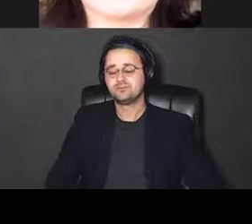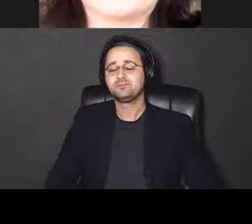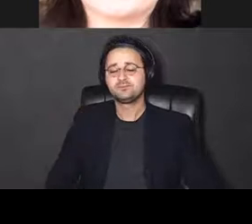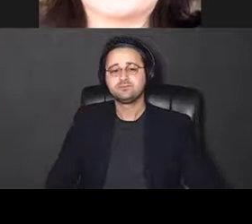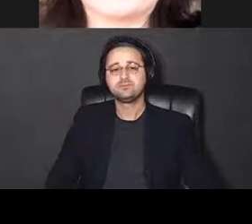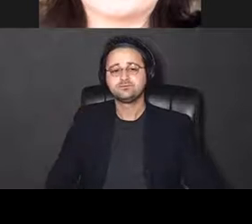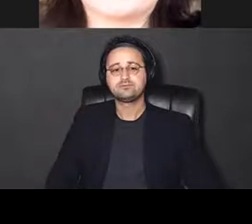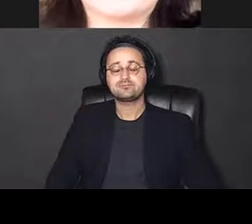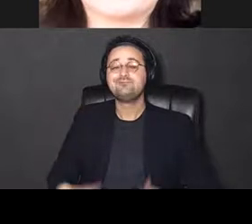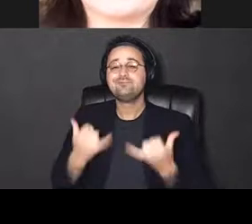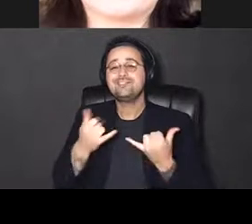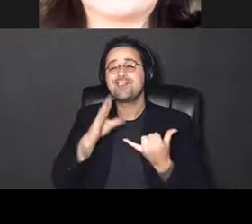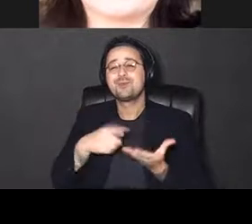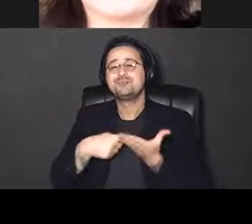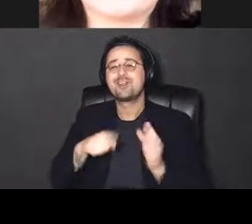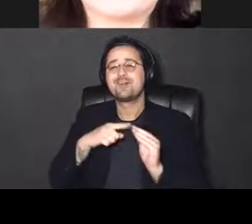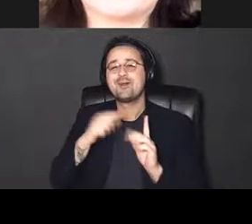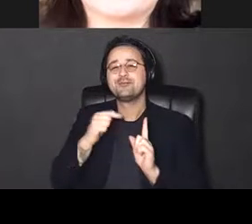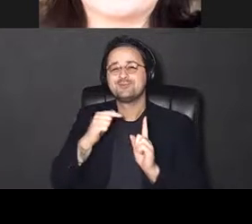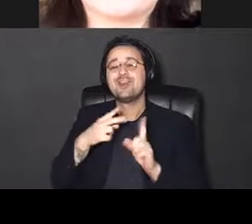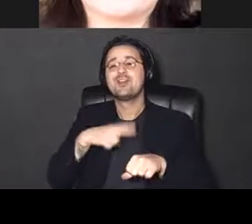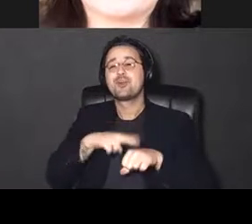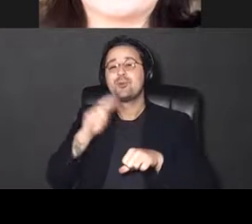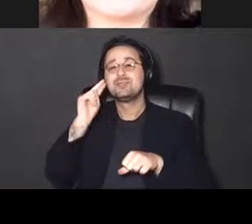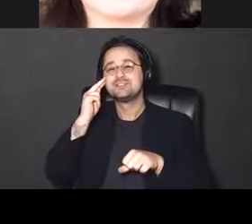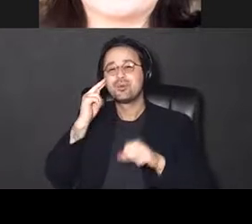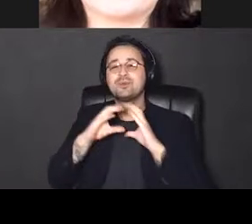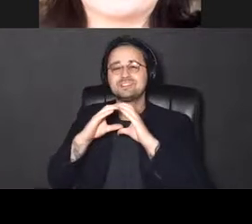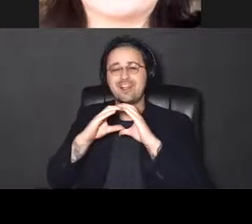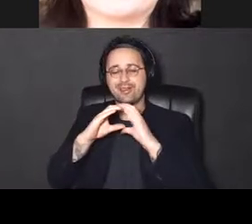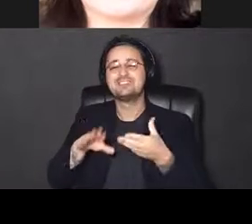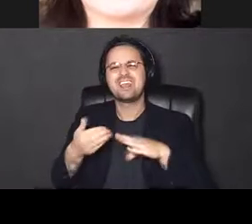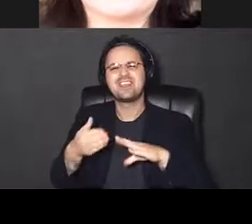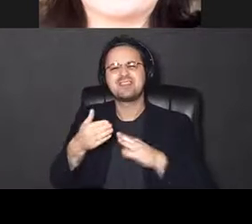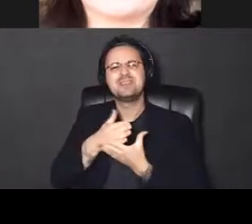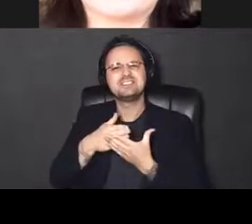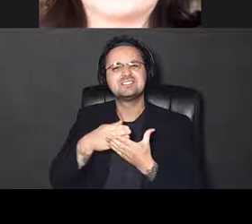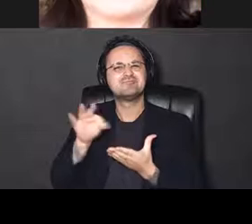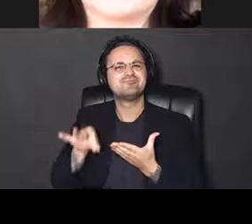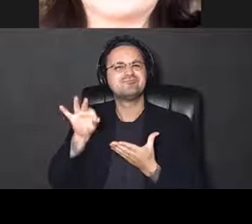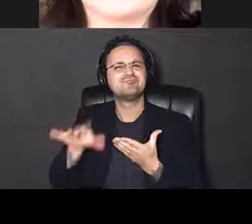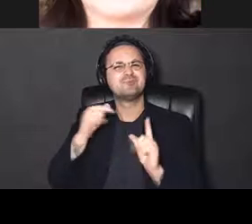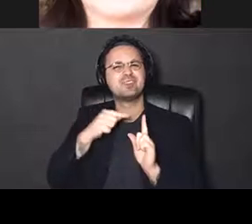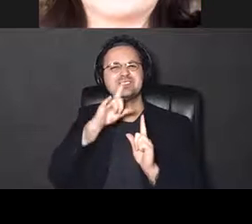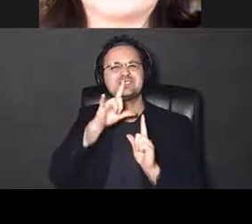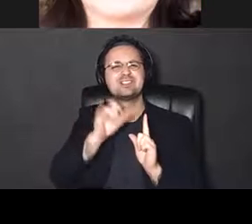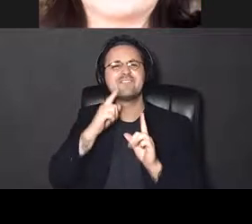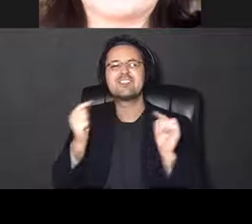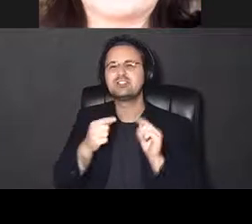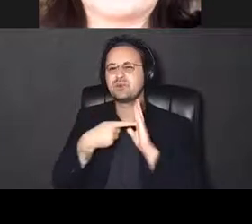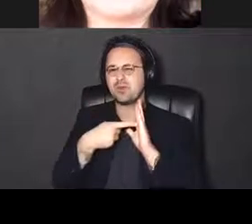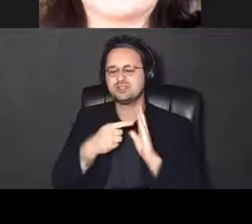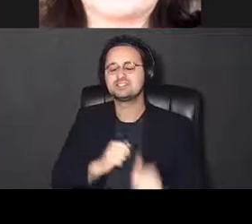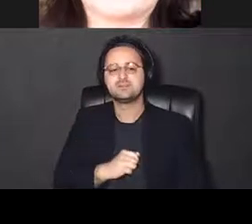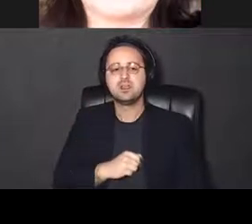And so today we'll talk a little bit about the neuronal cell death piece, just to kind of give you an idea of what that looks like in our injury models. But really,